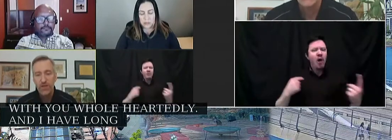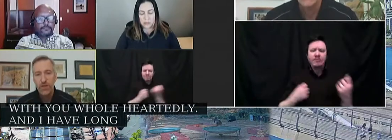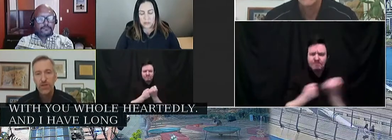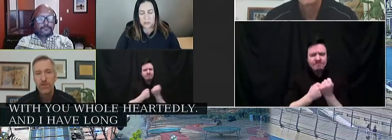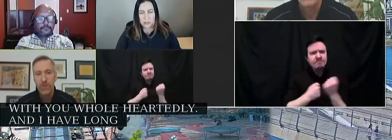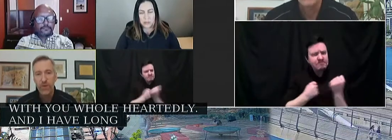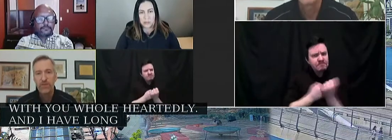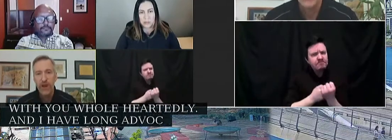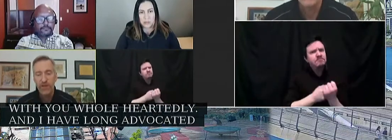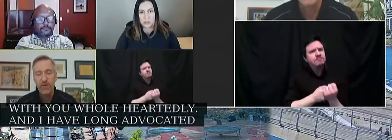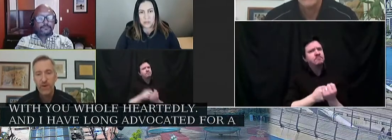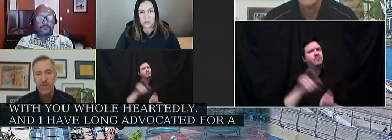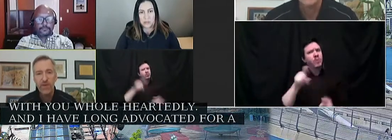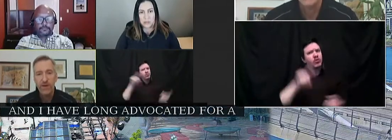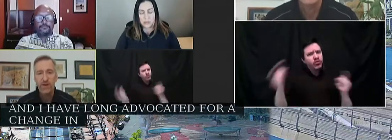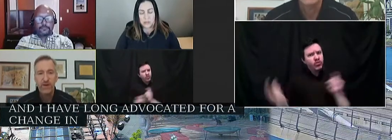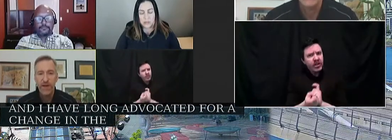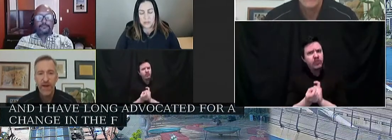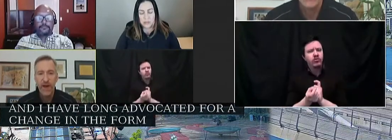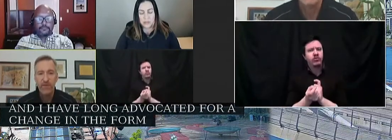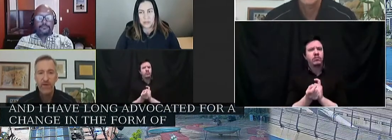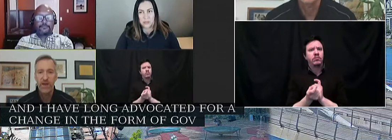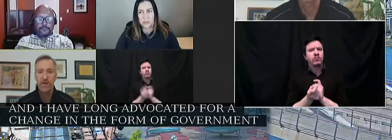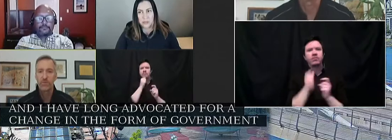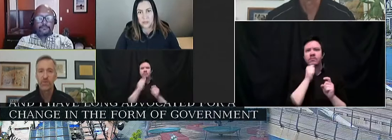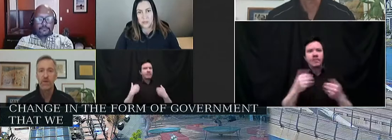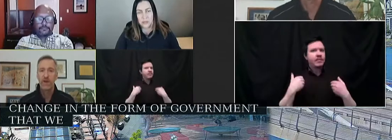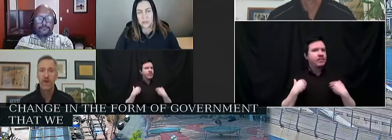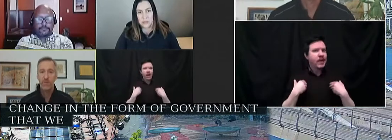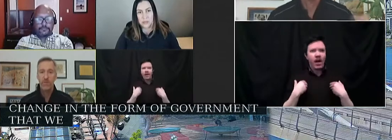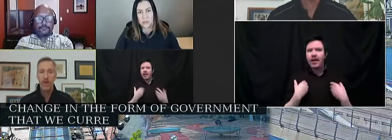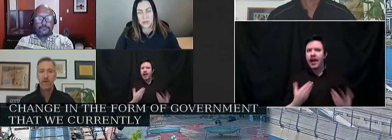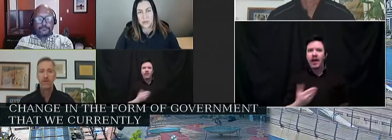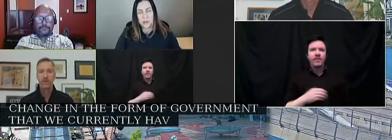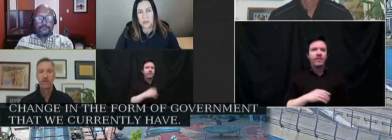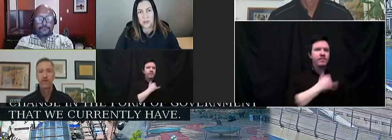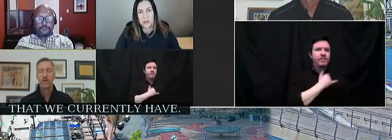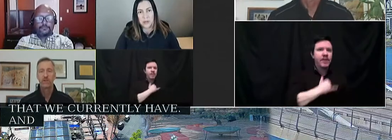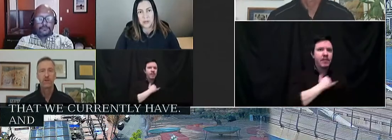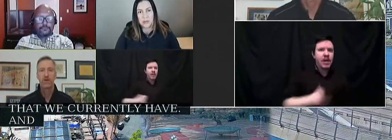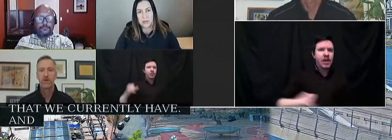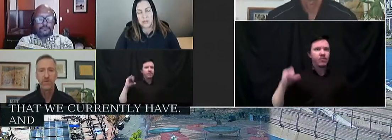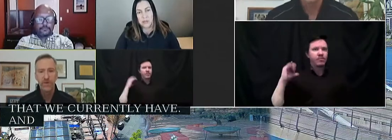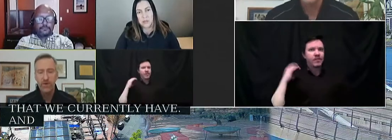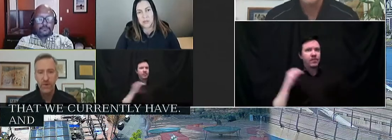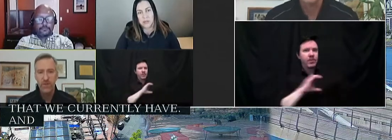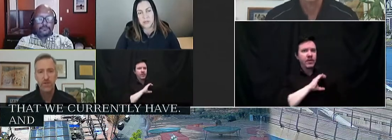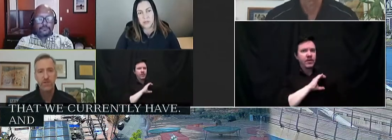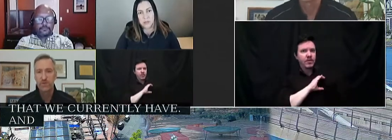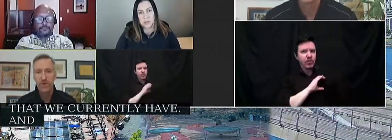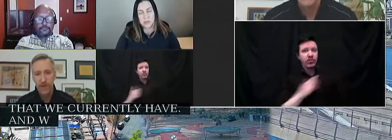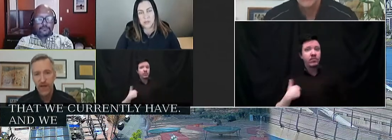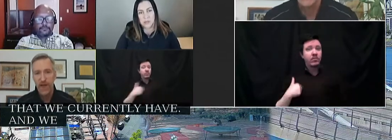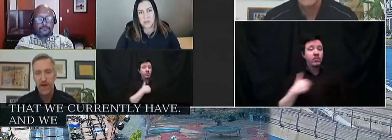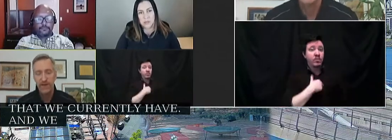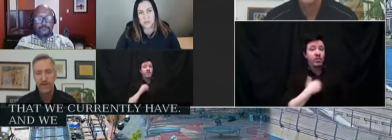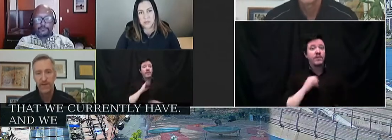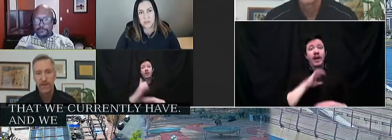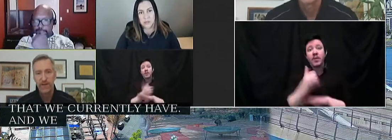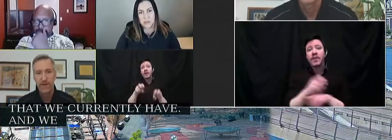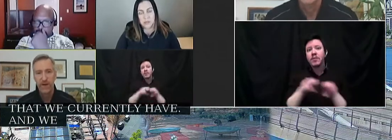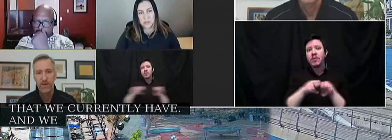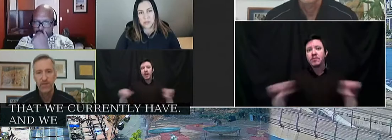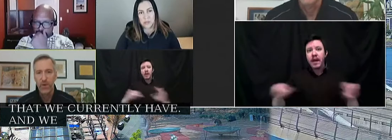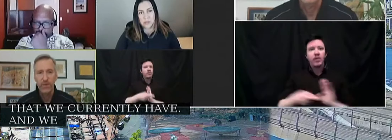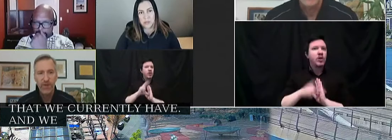change in the form of government that we currently have. And we have now impaneled a charter review commission to look at